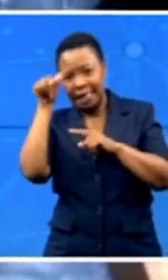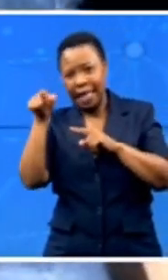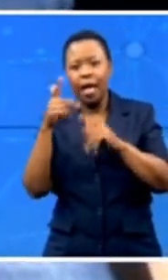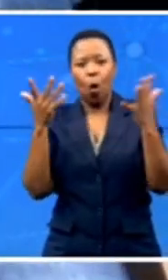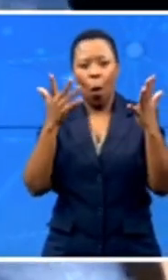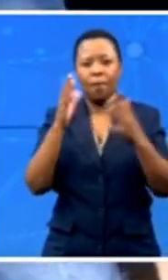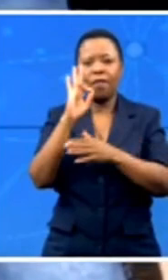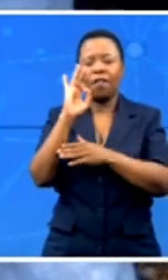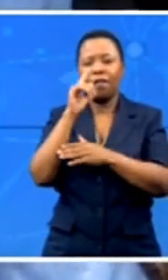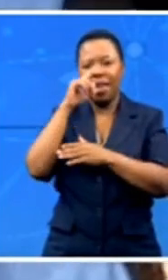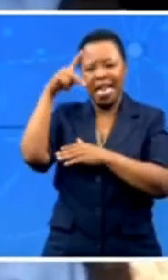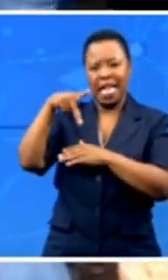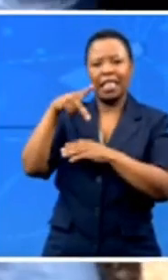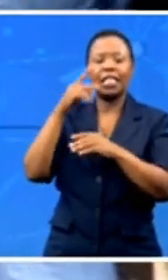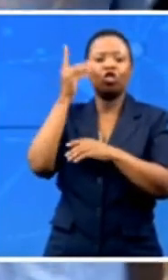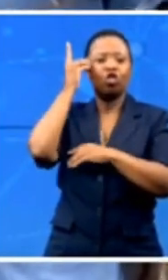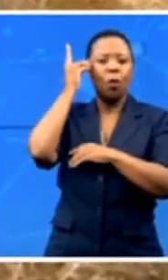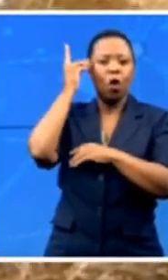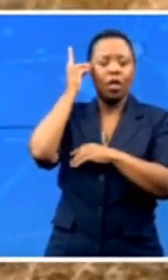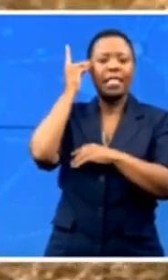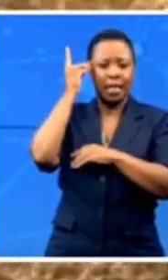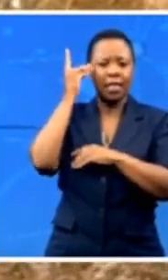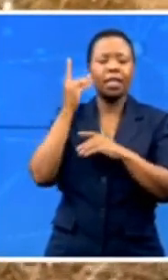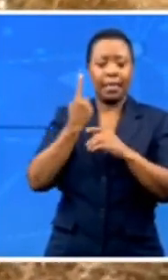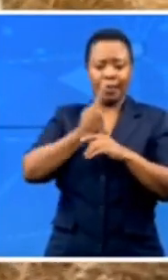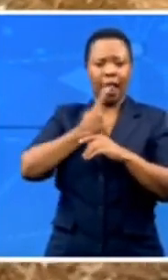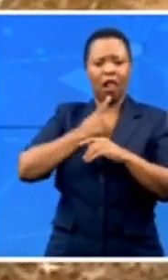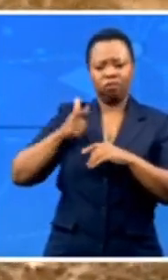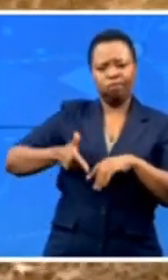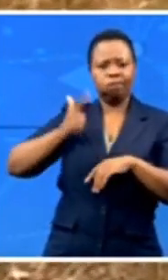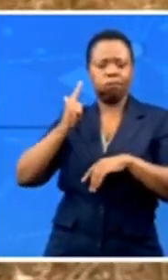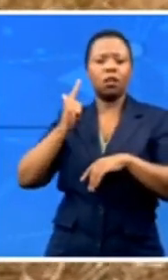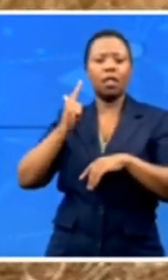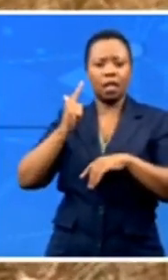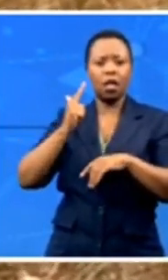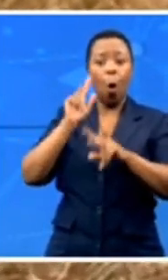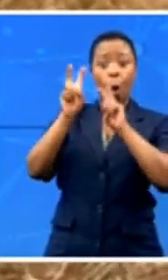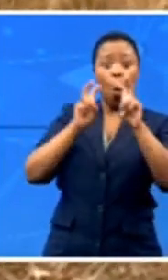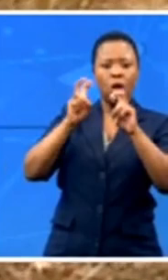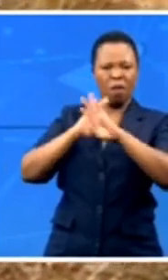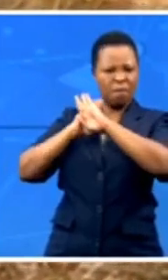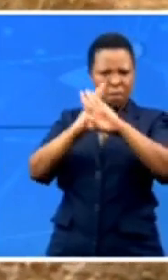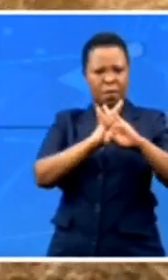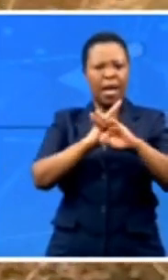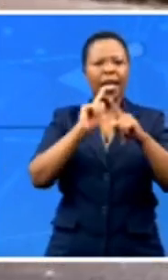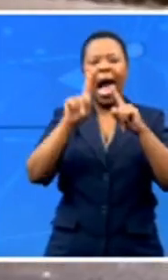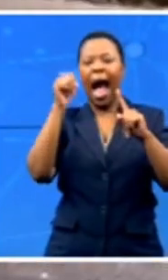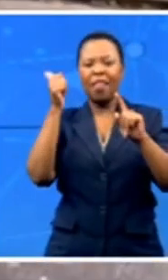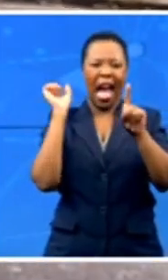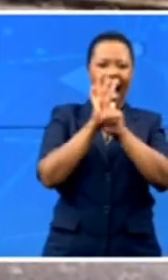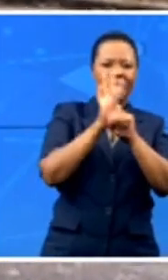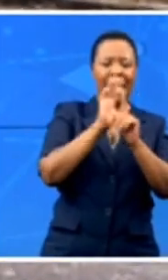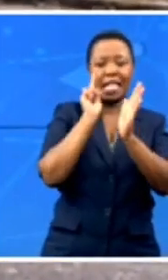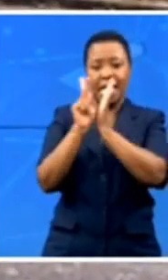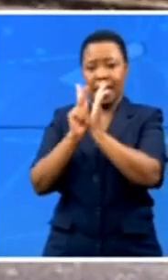residents, armed themselves to fight off looters and several racially motivated attacks and killings reportedly took place. The